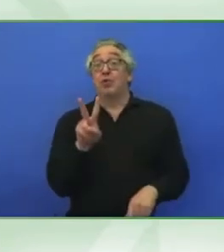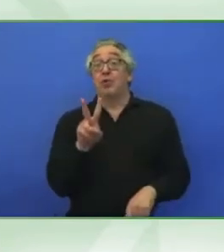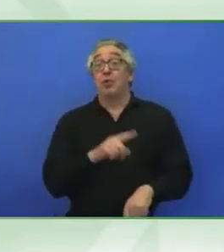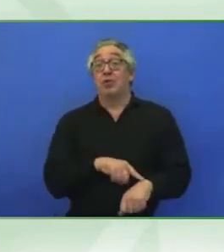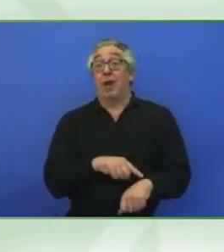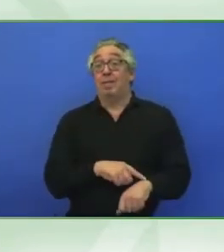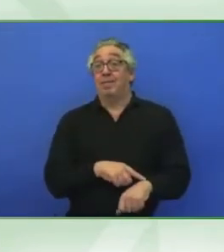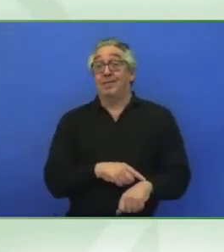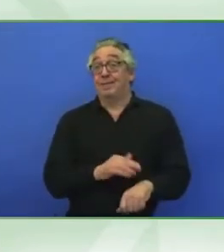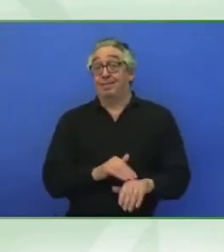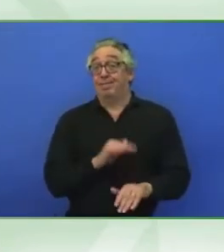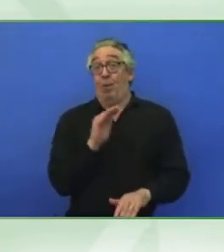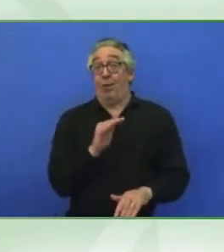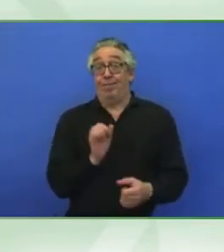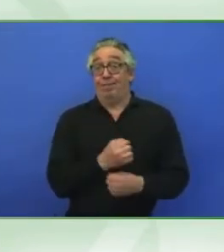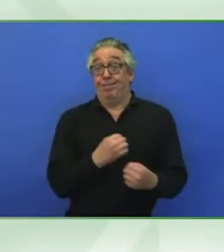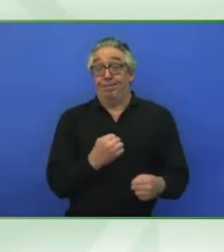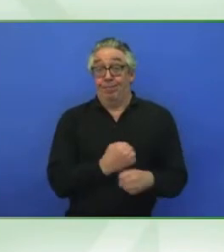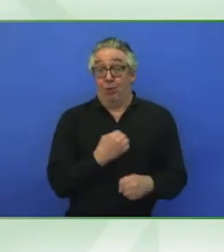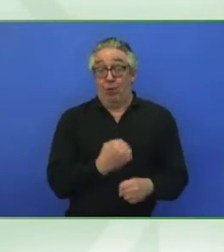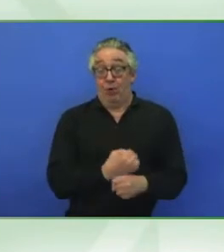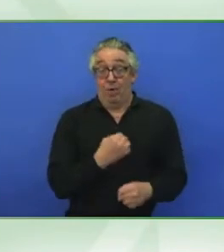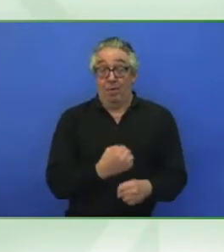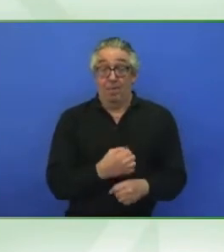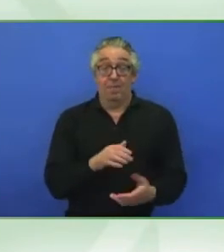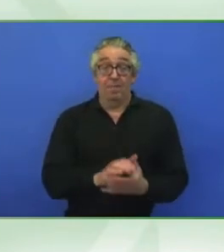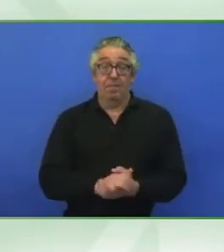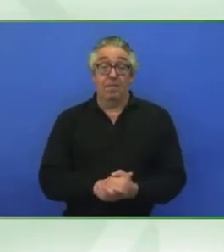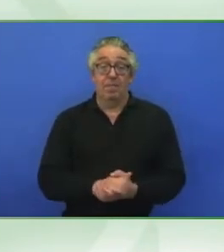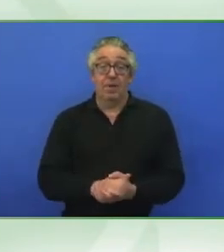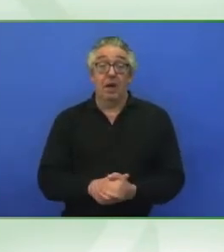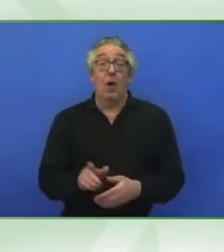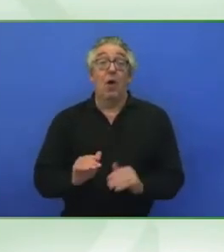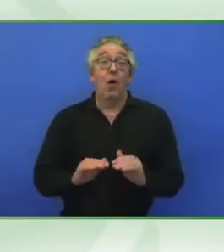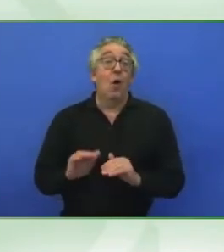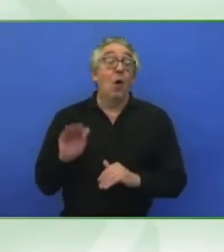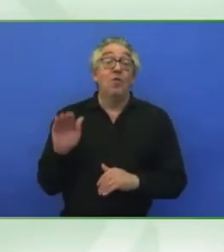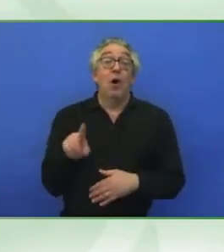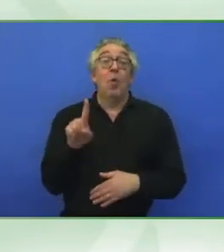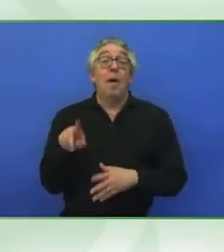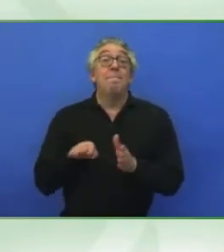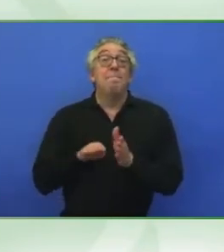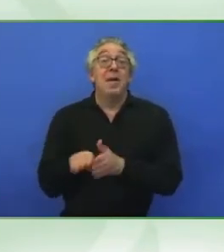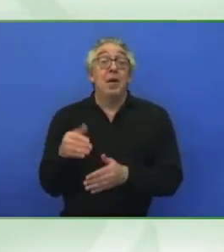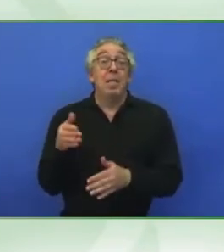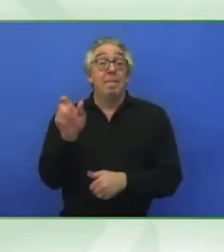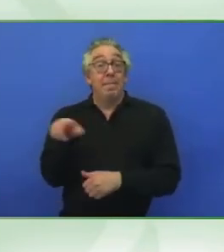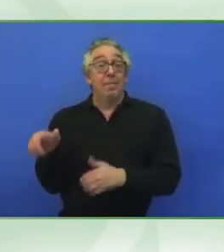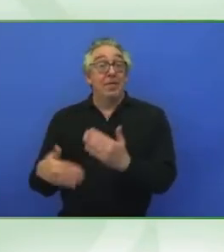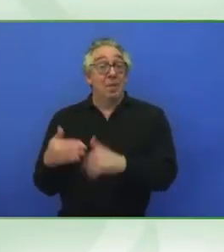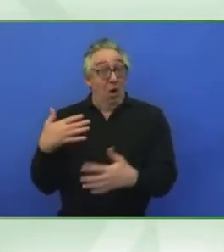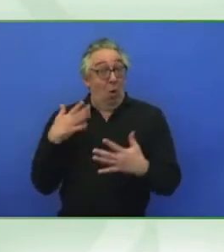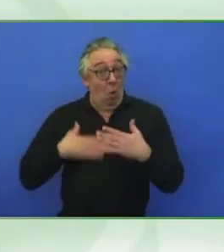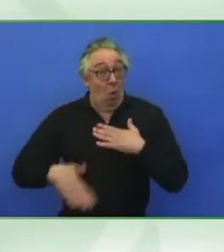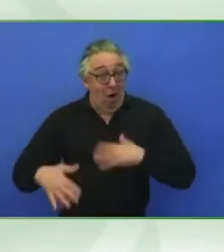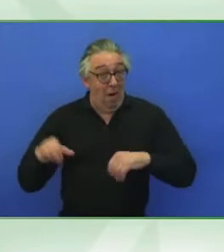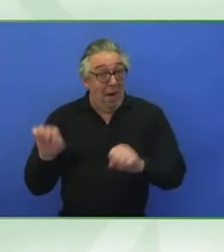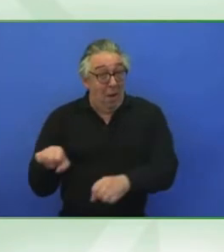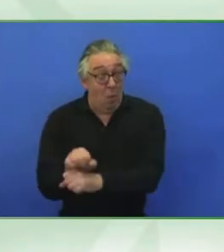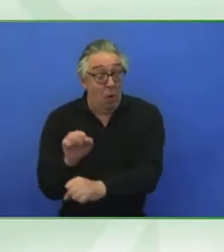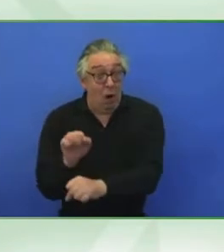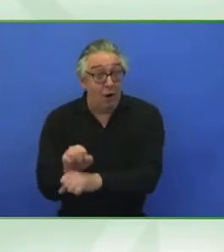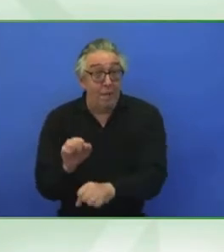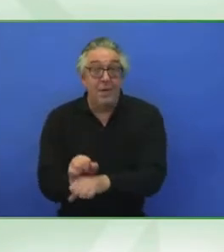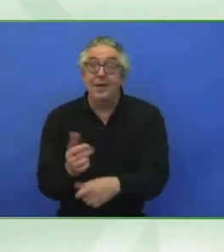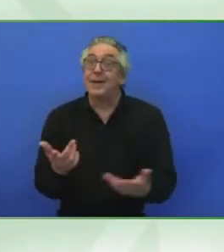When there are over one million disabled people that can and want to work, it seems like there is just layer and layer